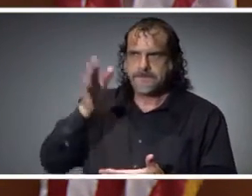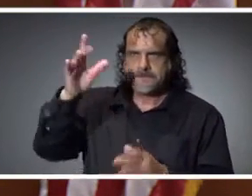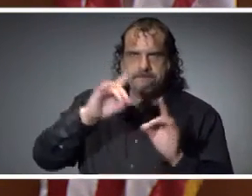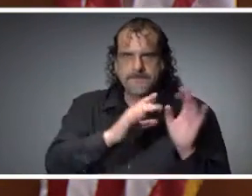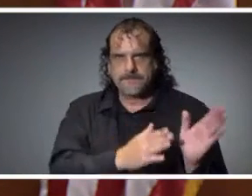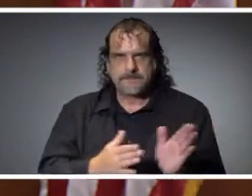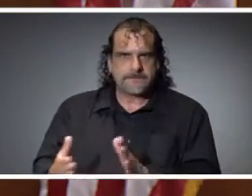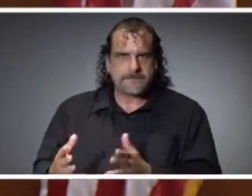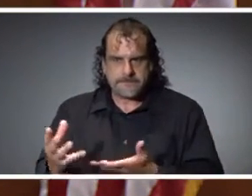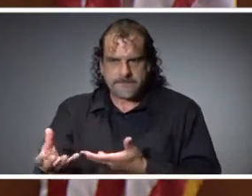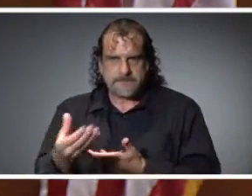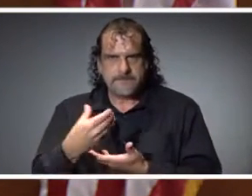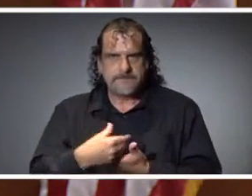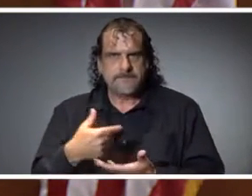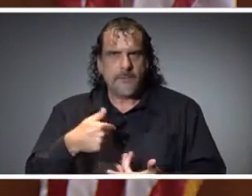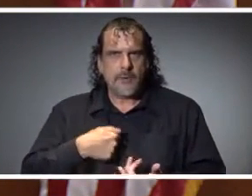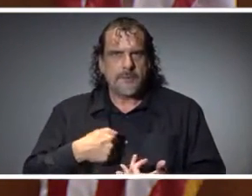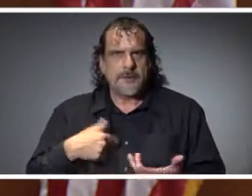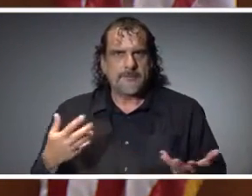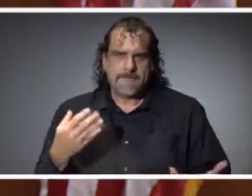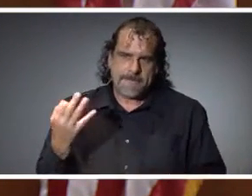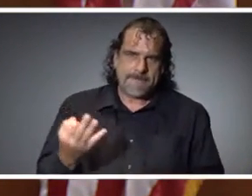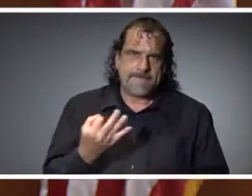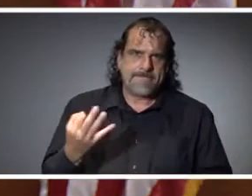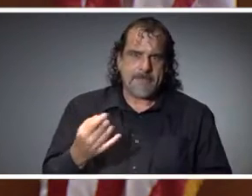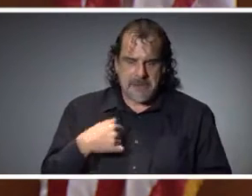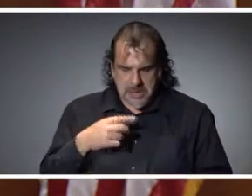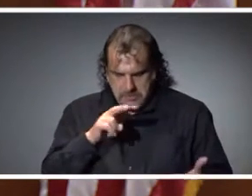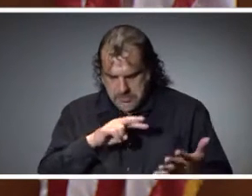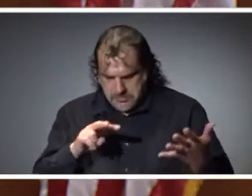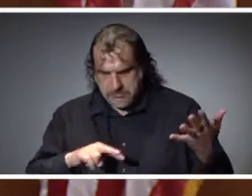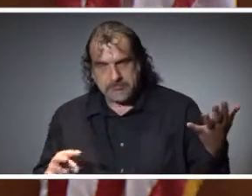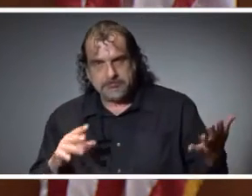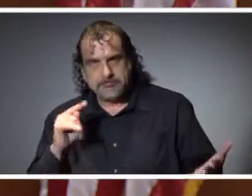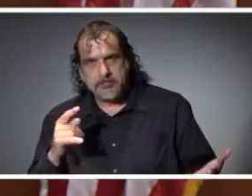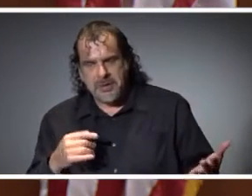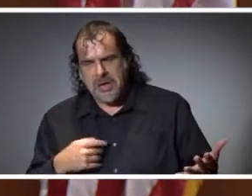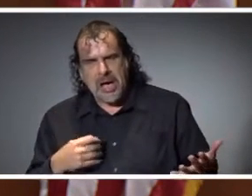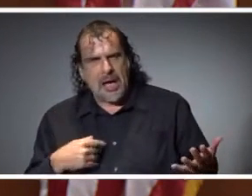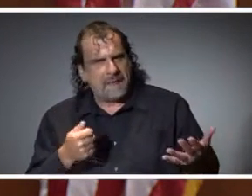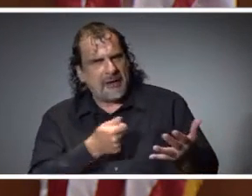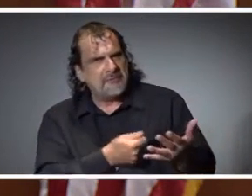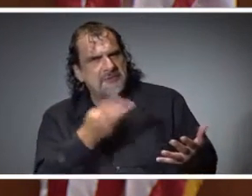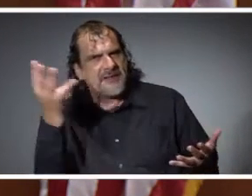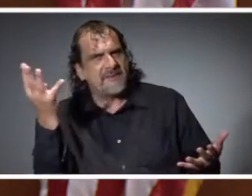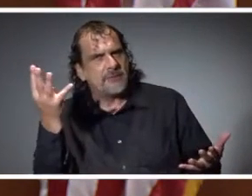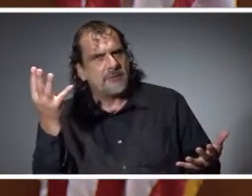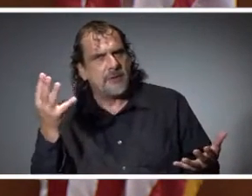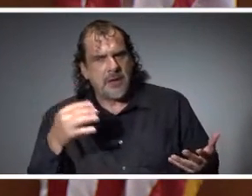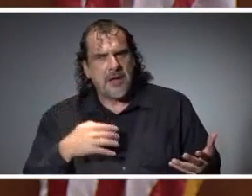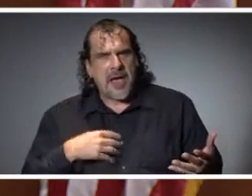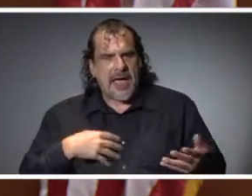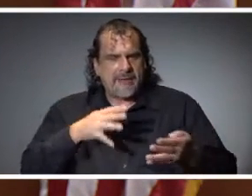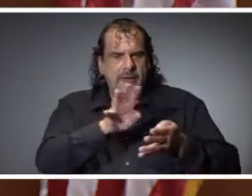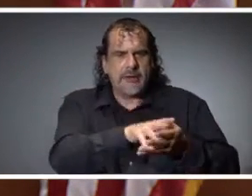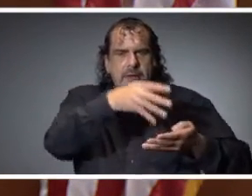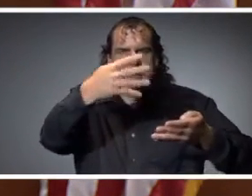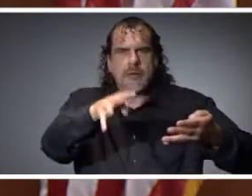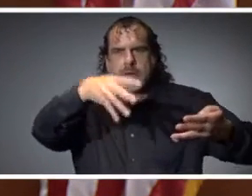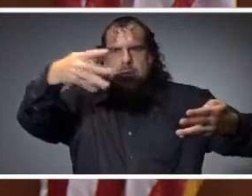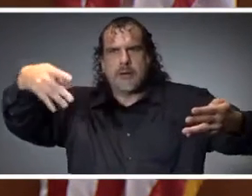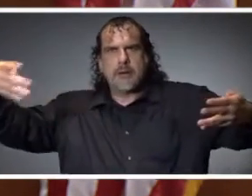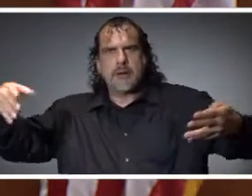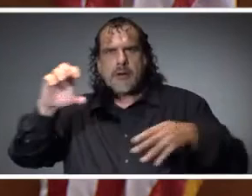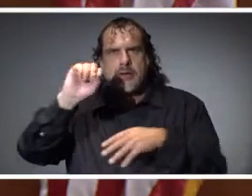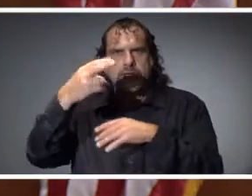put in as to what their reopening plan is we have gotten a number of them and there's actually a spreadsheet that we are I am I